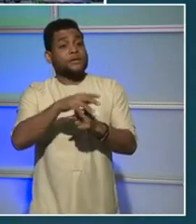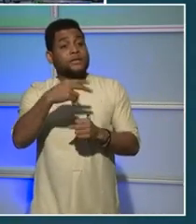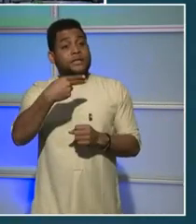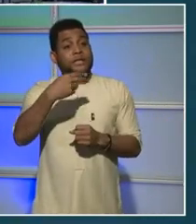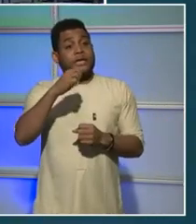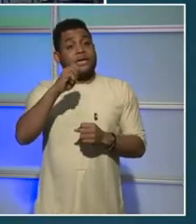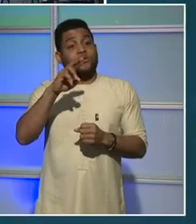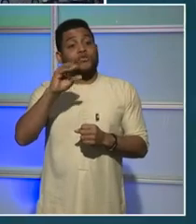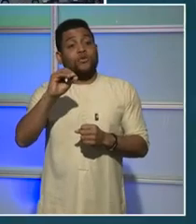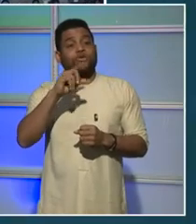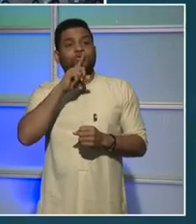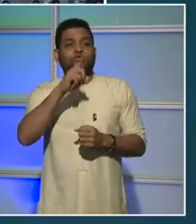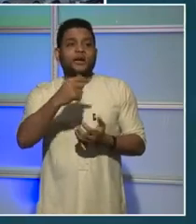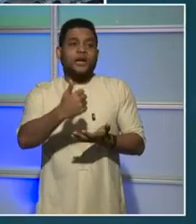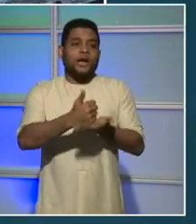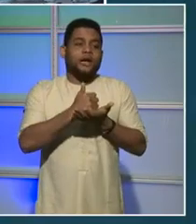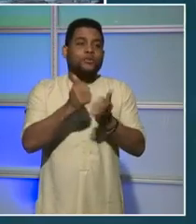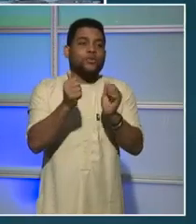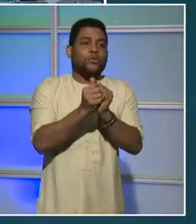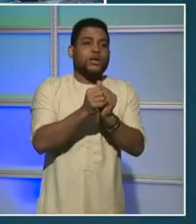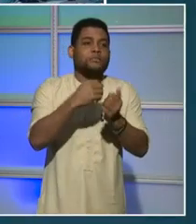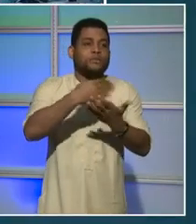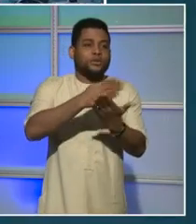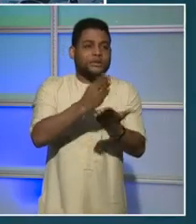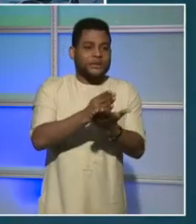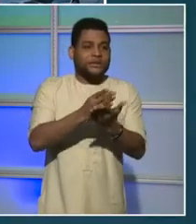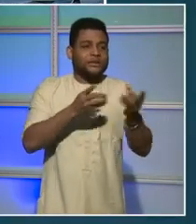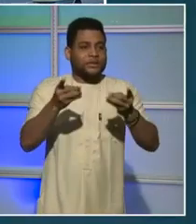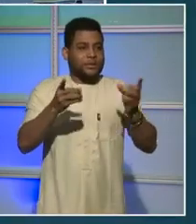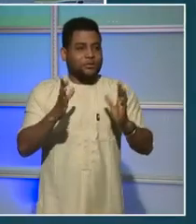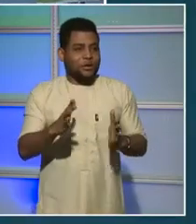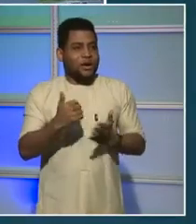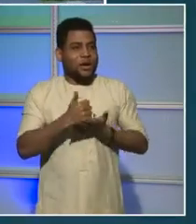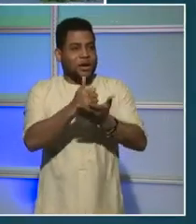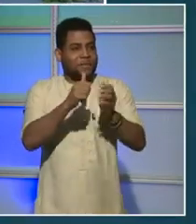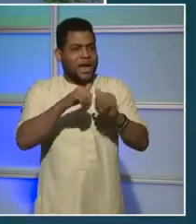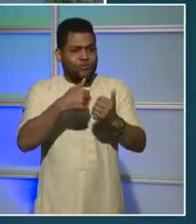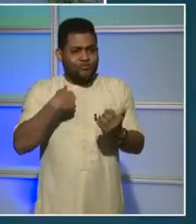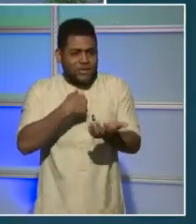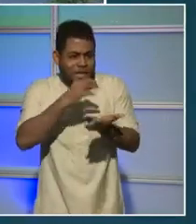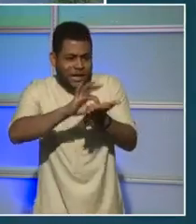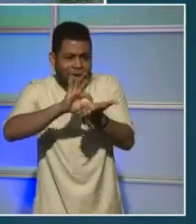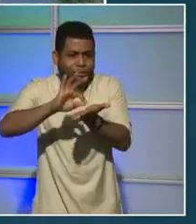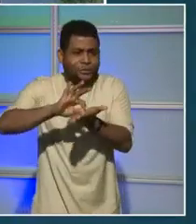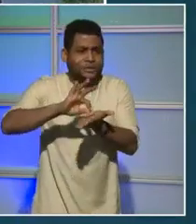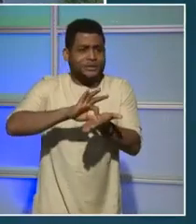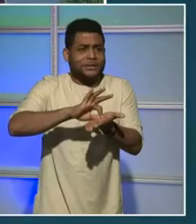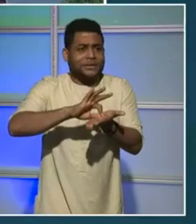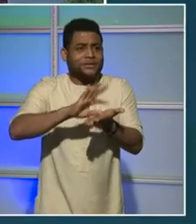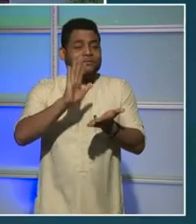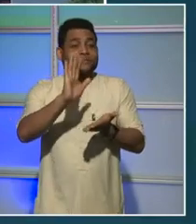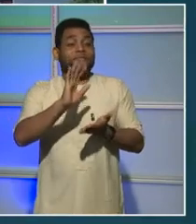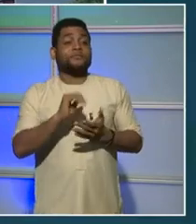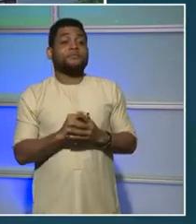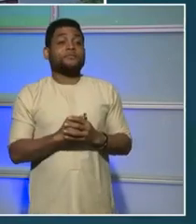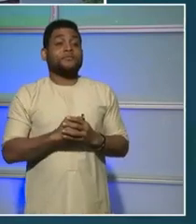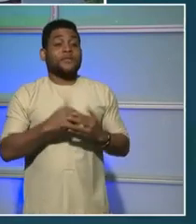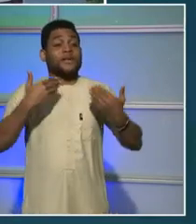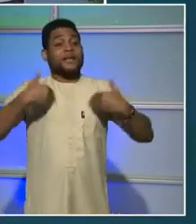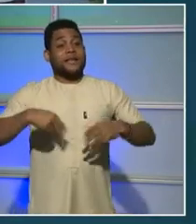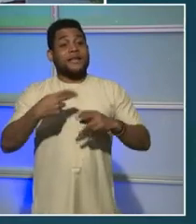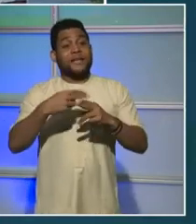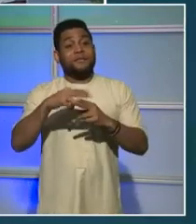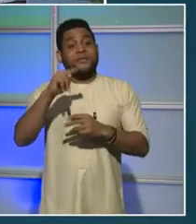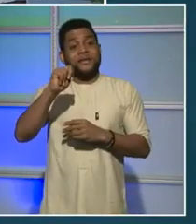teaching our littlest learners how to count. Nancy? Hello. My name is Nancy. I work in